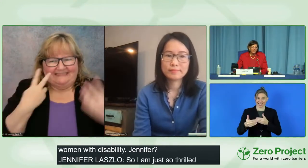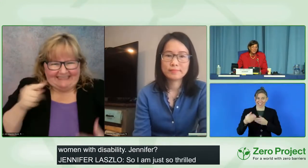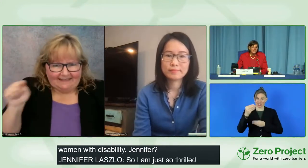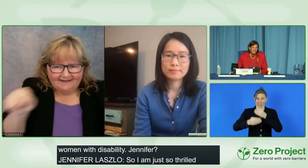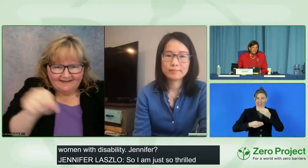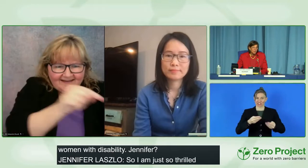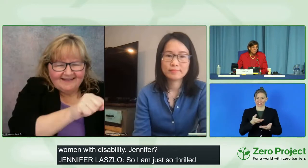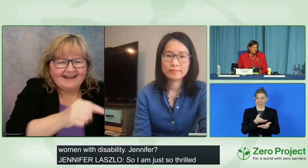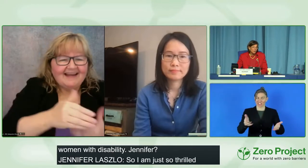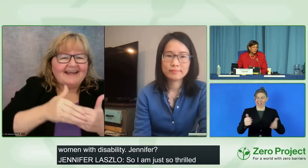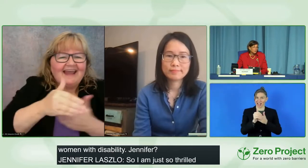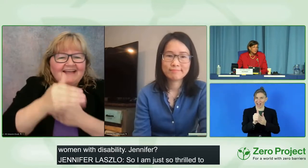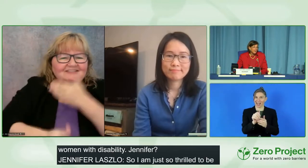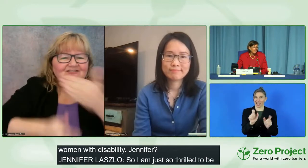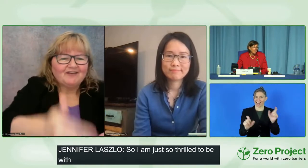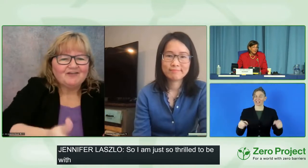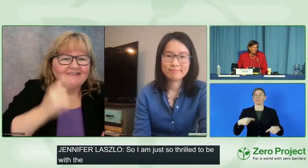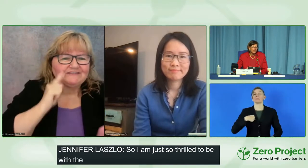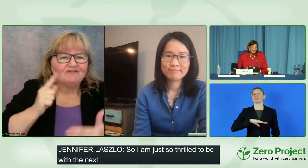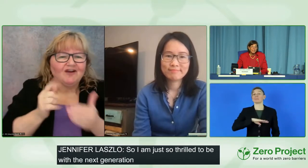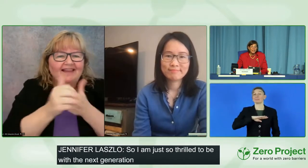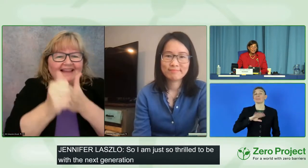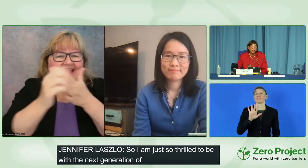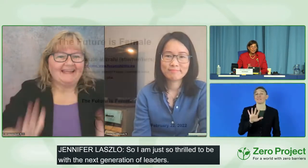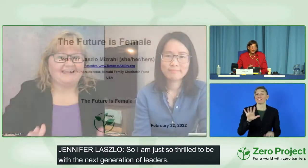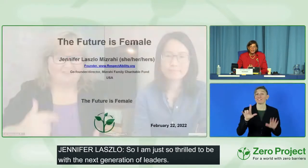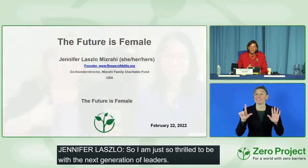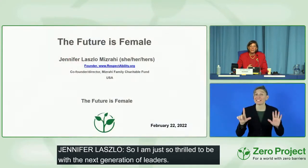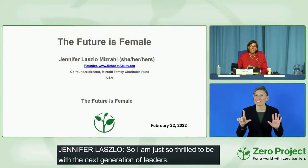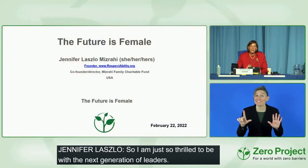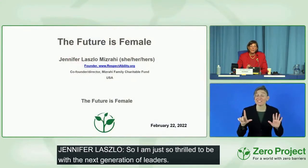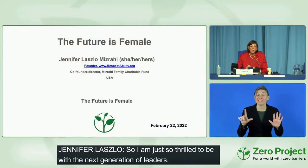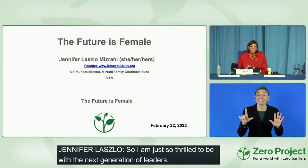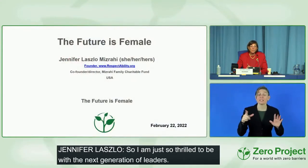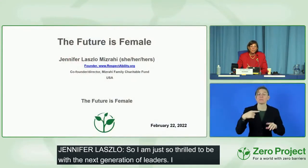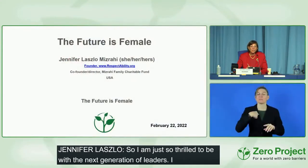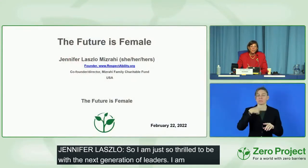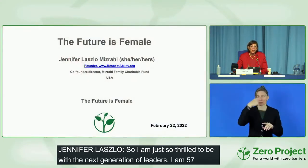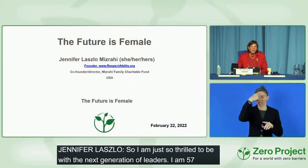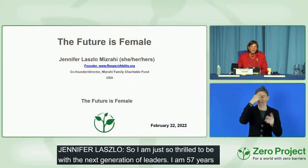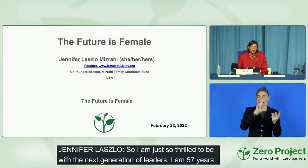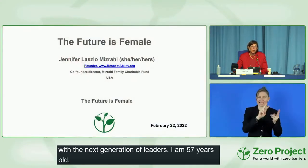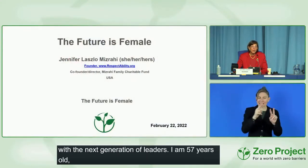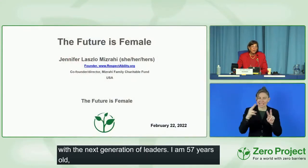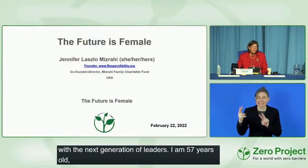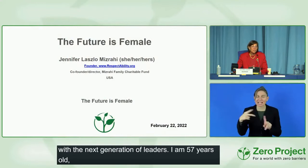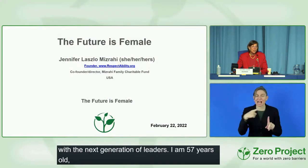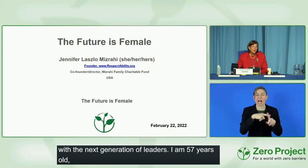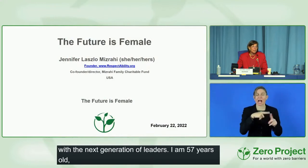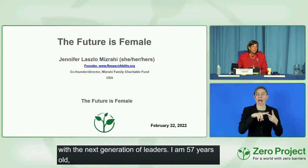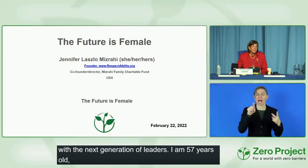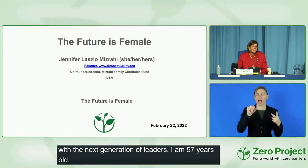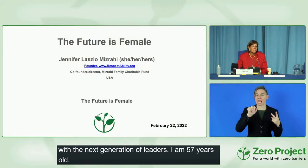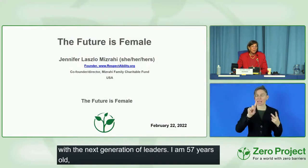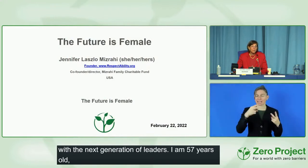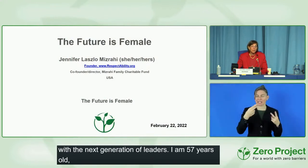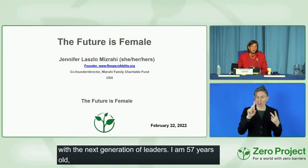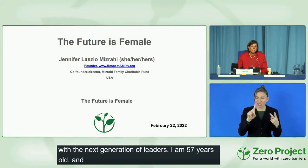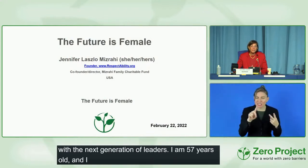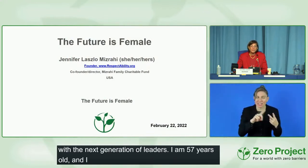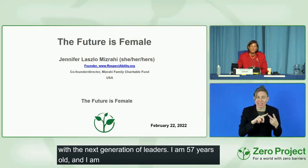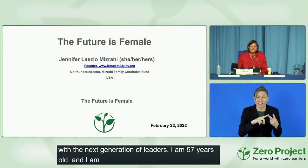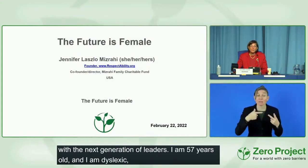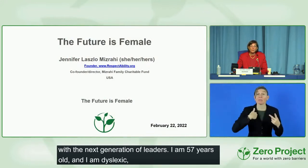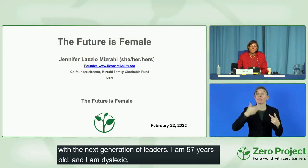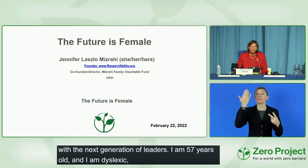am 57 years old and I am dyslexic and I have ADHD. And when I was a child, they did not